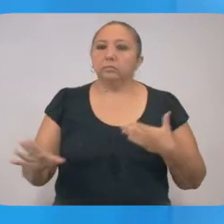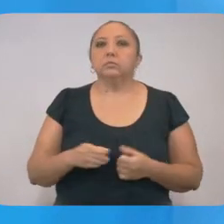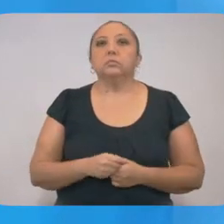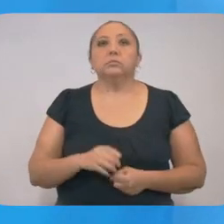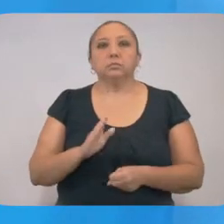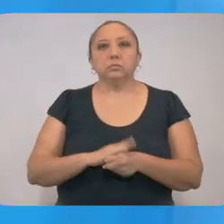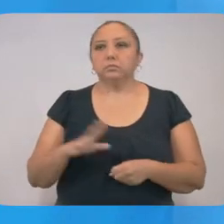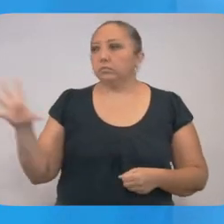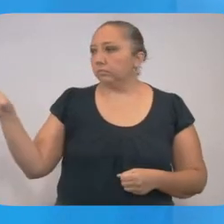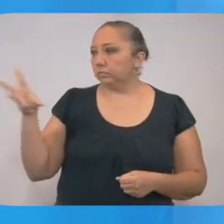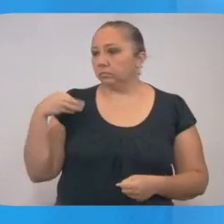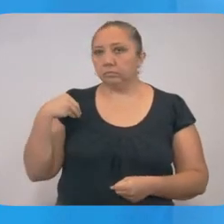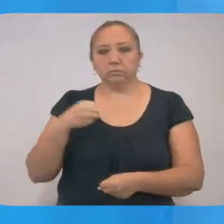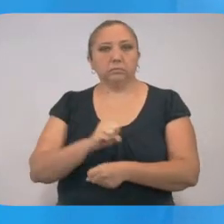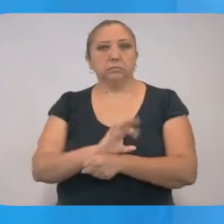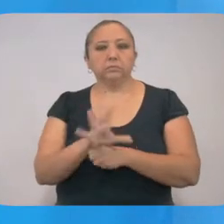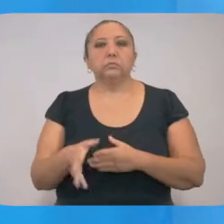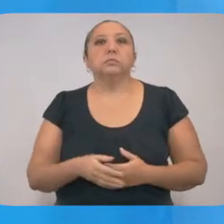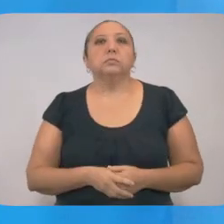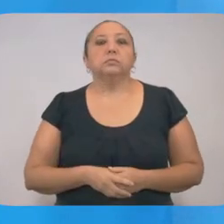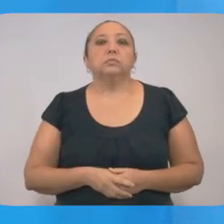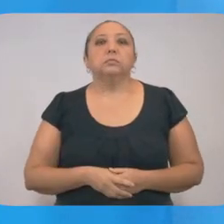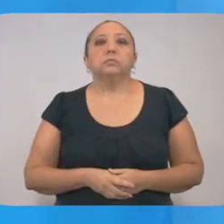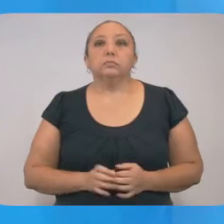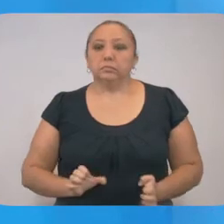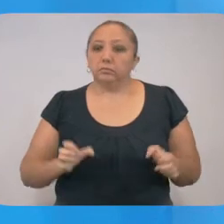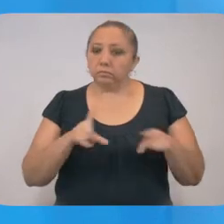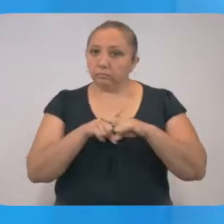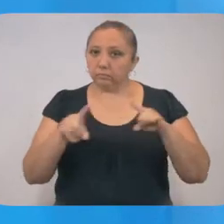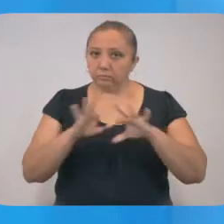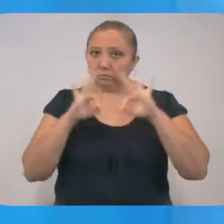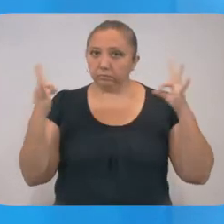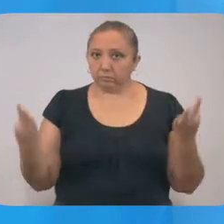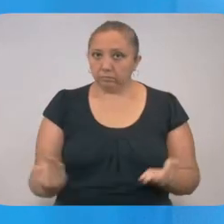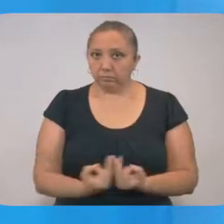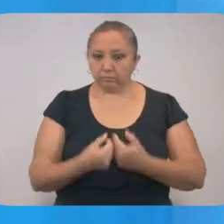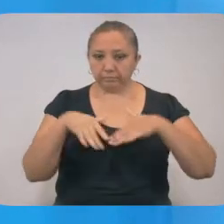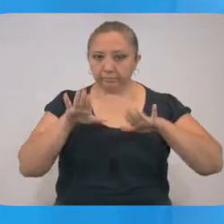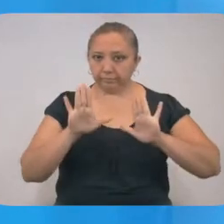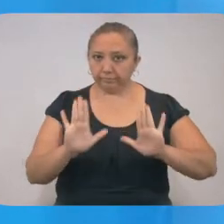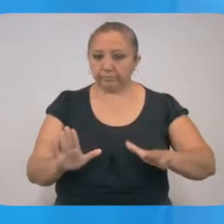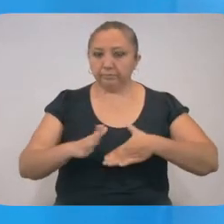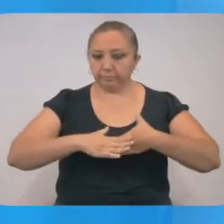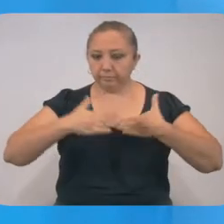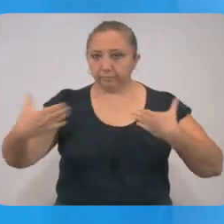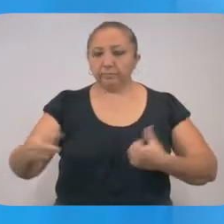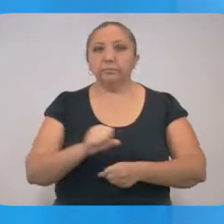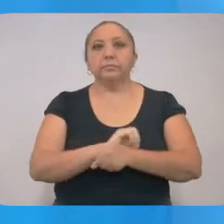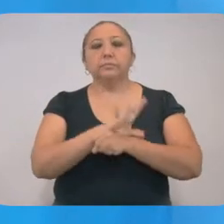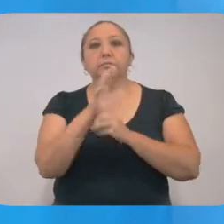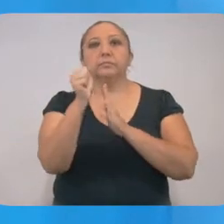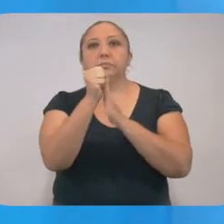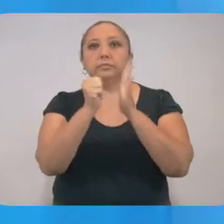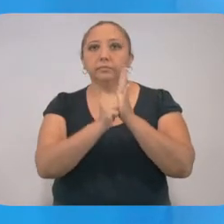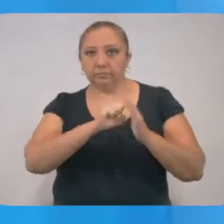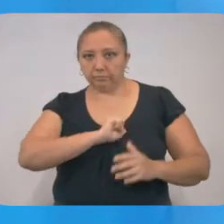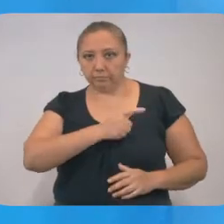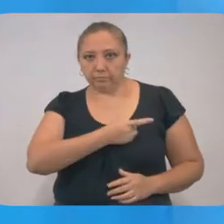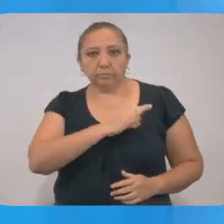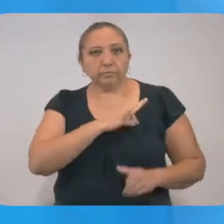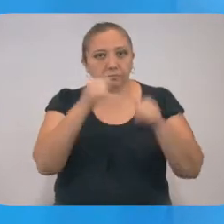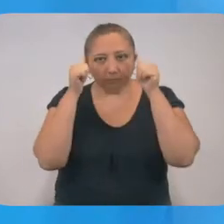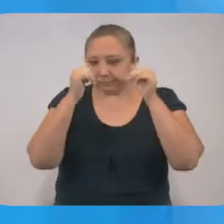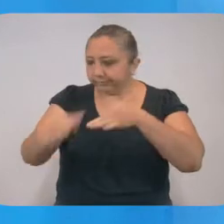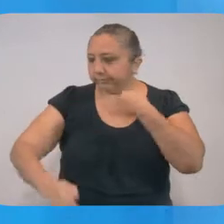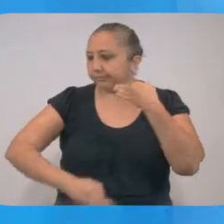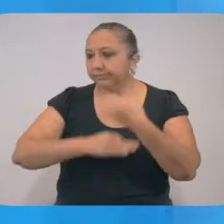. . . We have established several measures to prevent the advance of the coronavirus and the health system can help